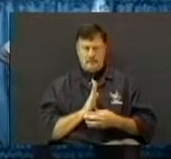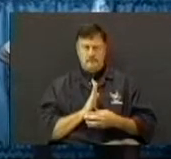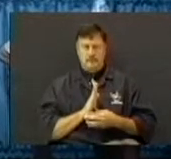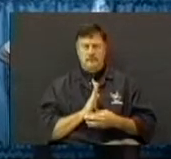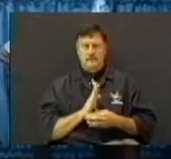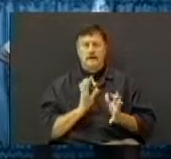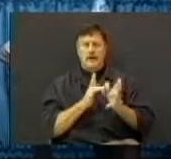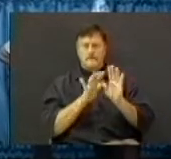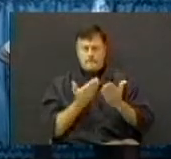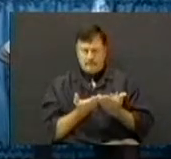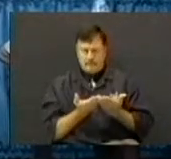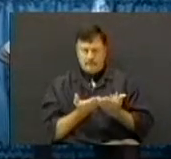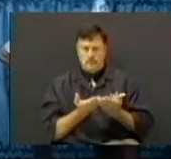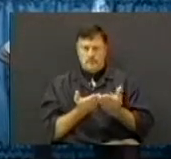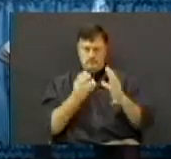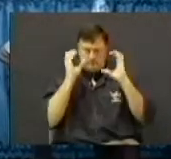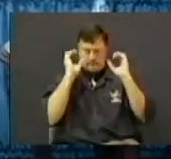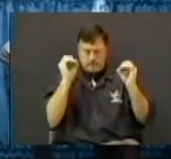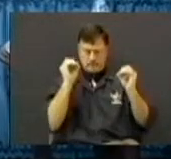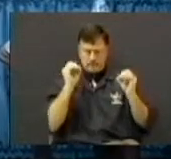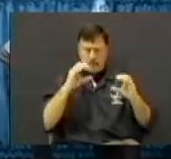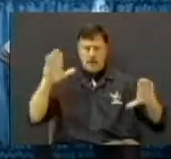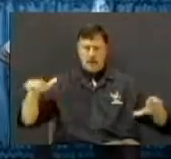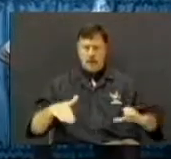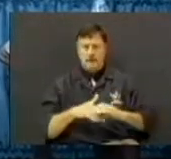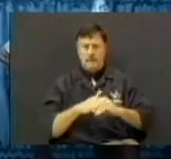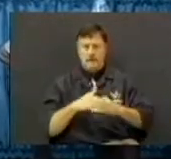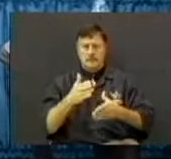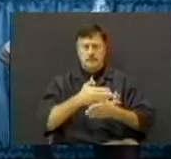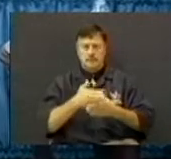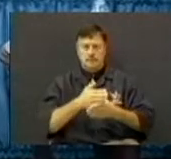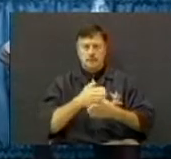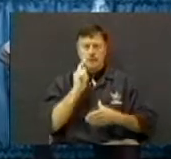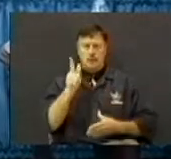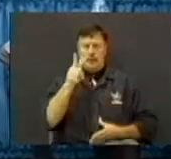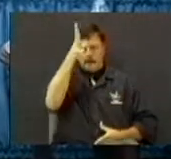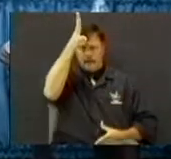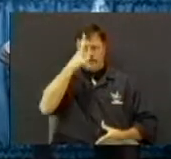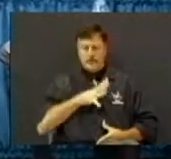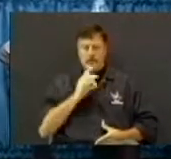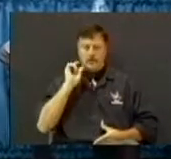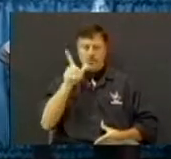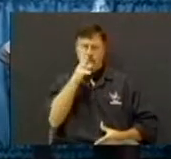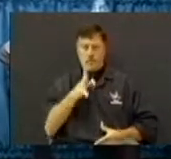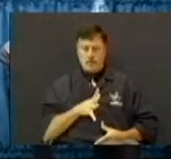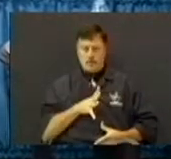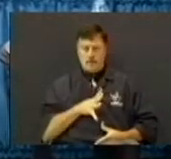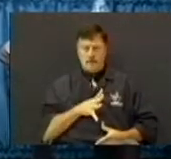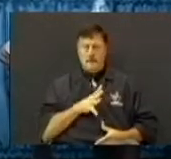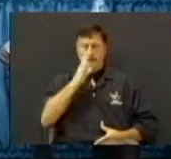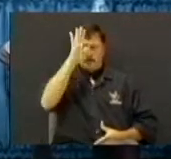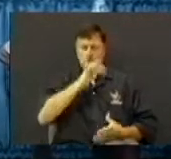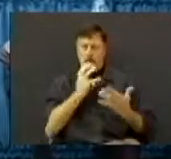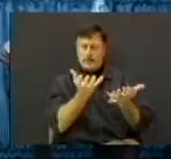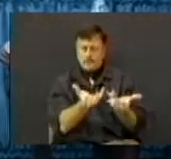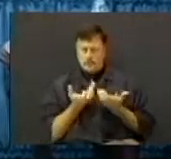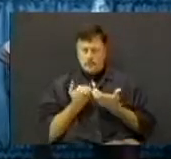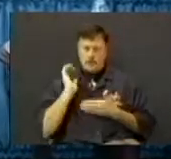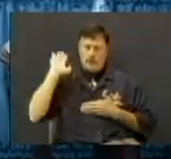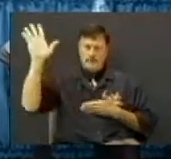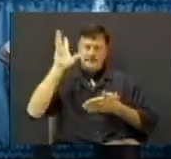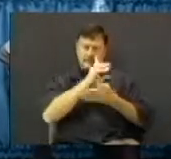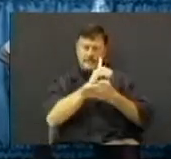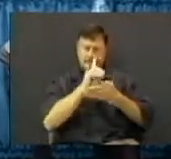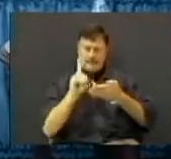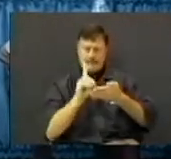I'm being biblical this morning. Marriage is between one man and one woman. Marriage is God's will. God's design.